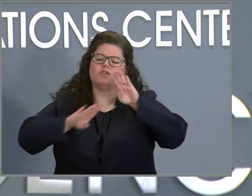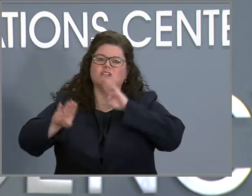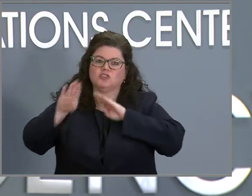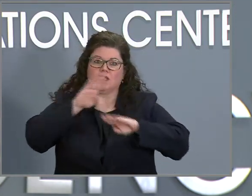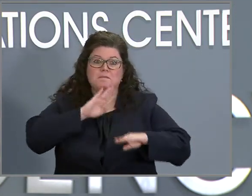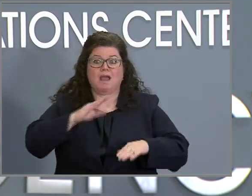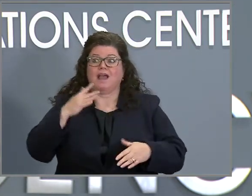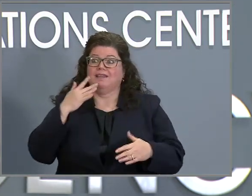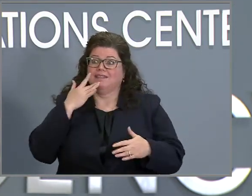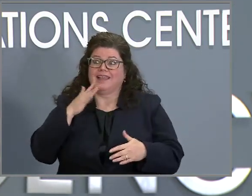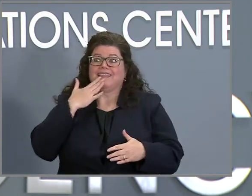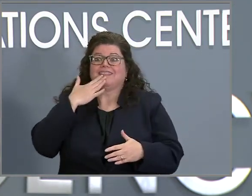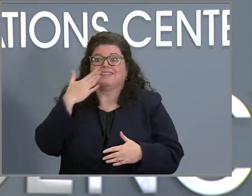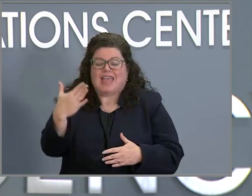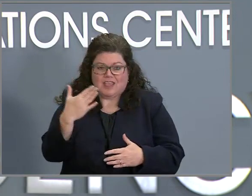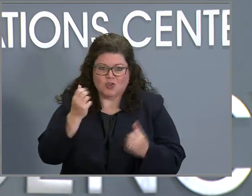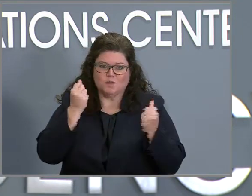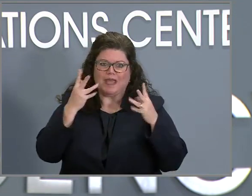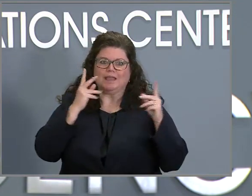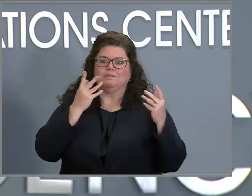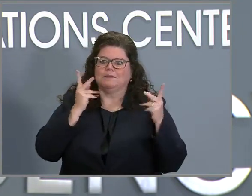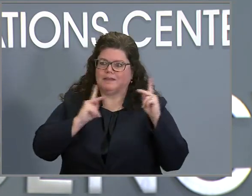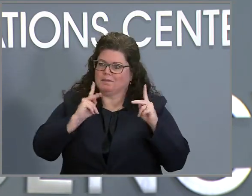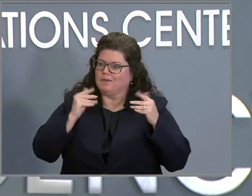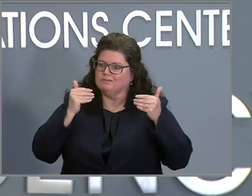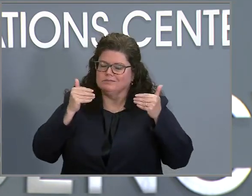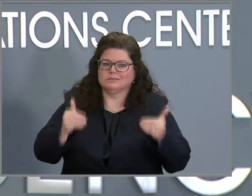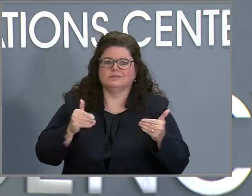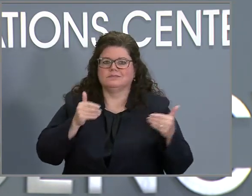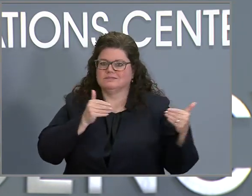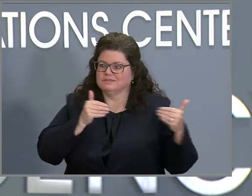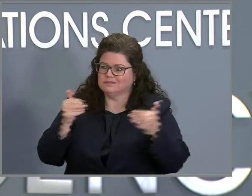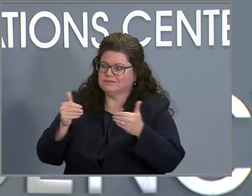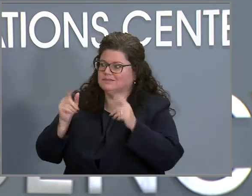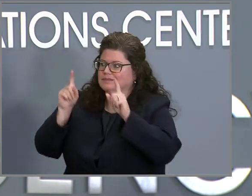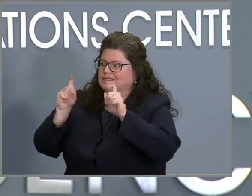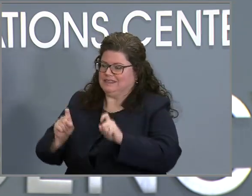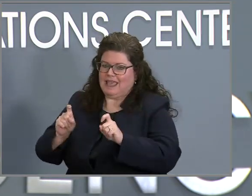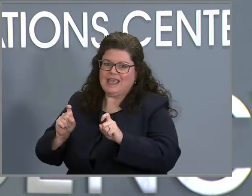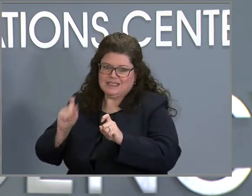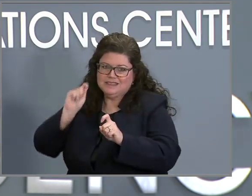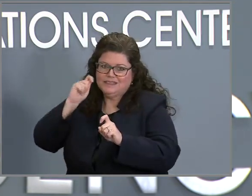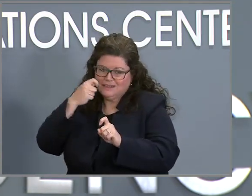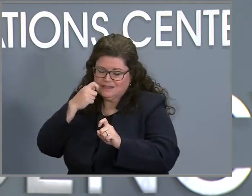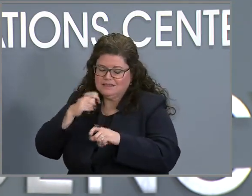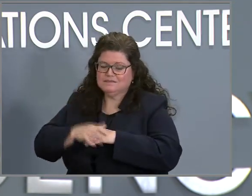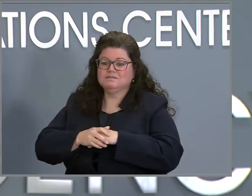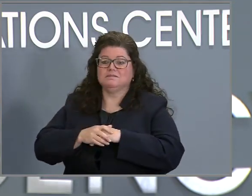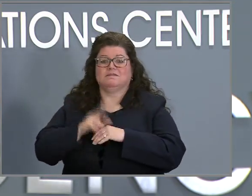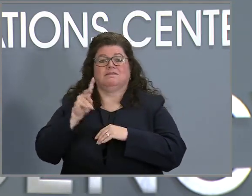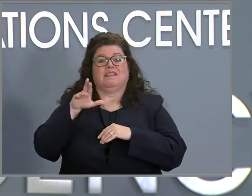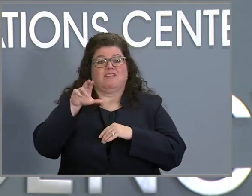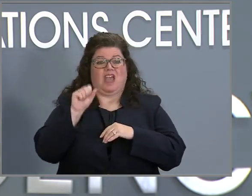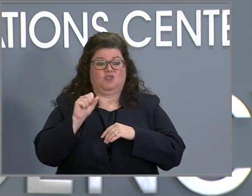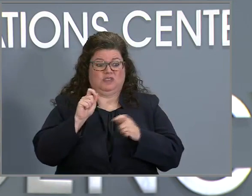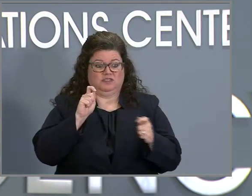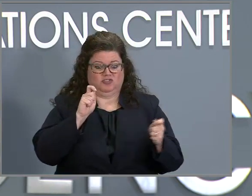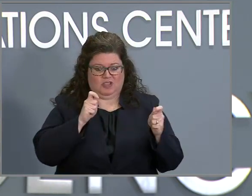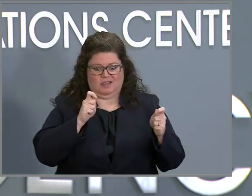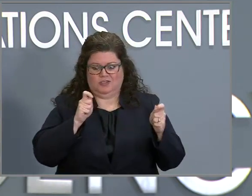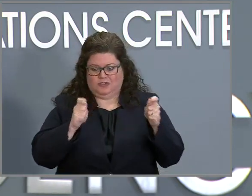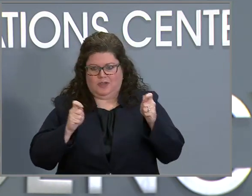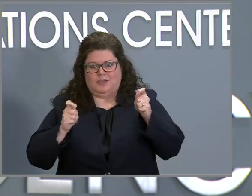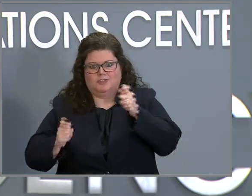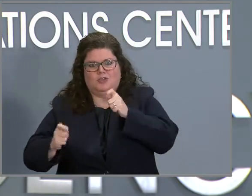that. And we're grateful for the record number of people who have gone in to get tests. This virus is changing on